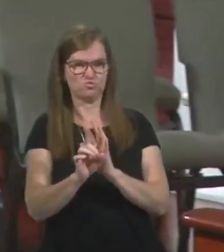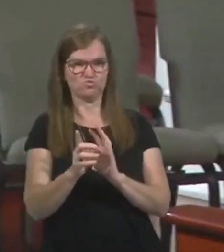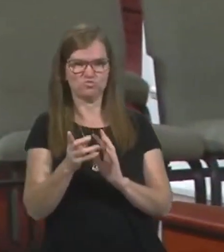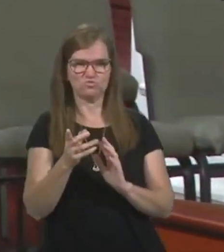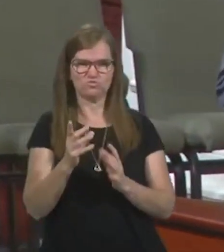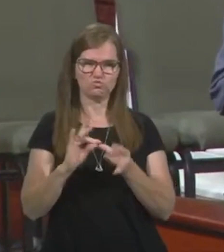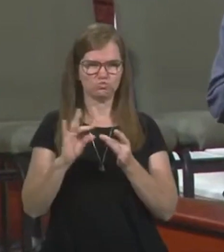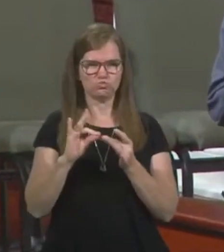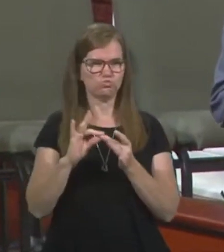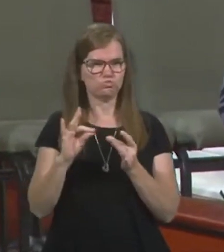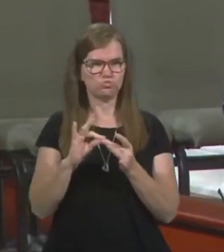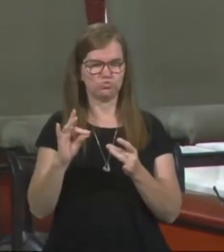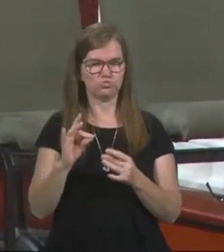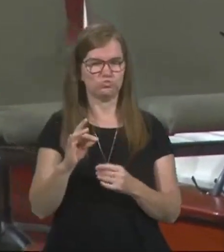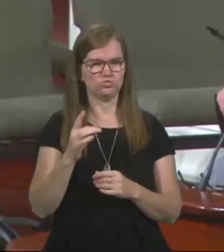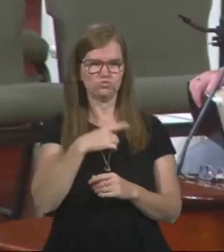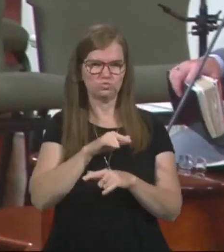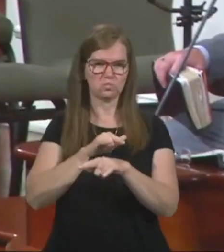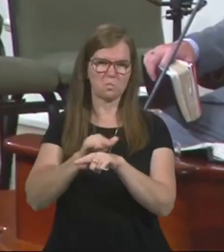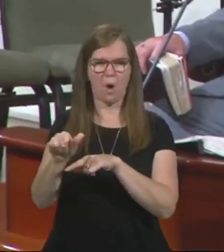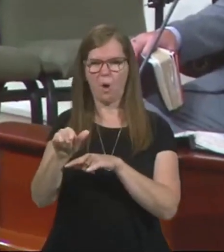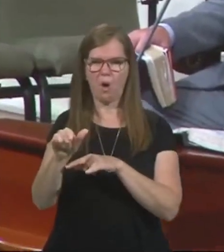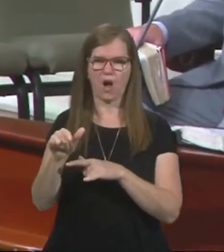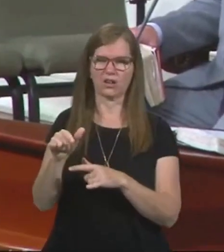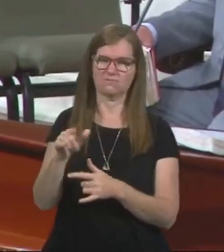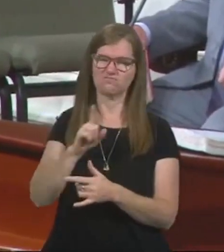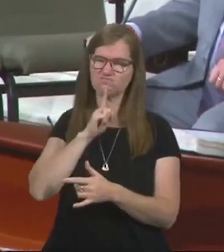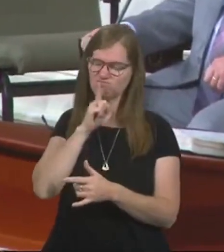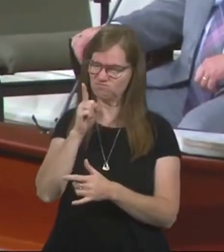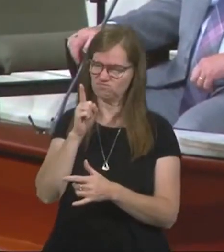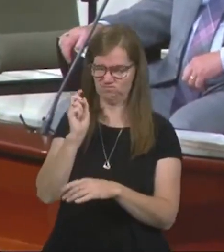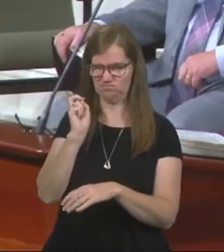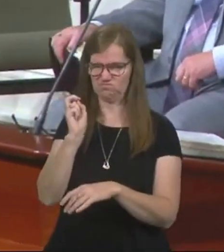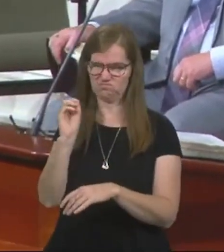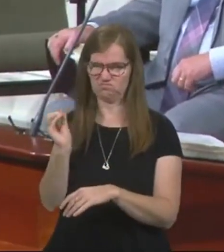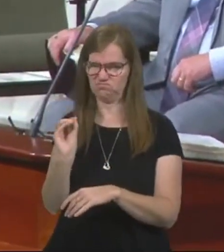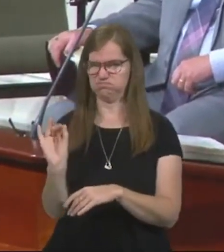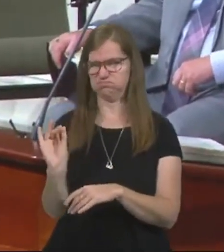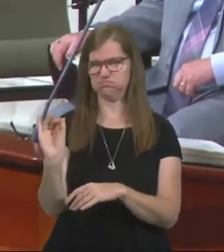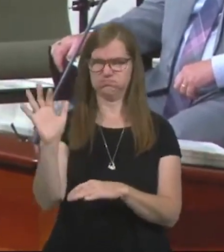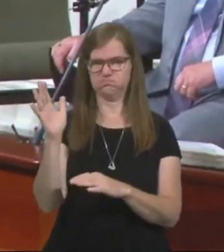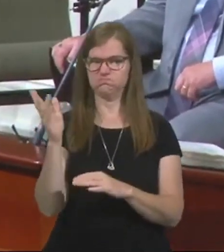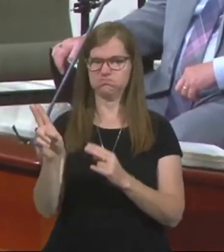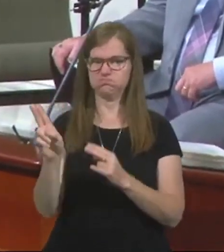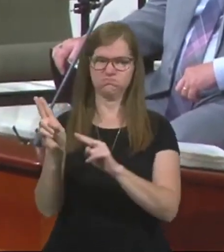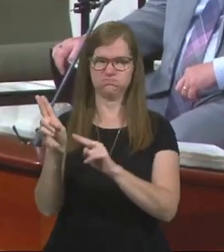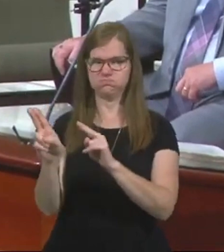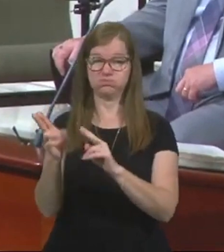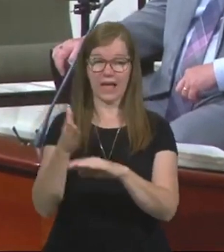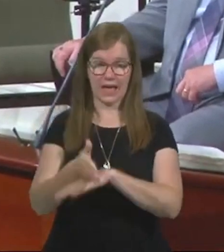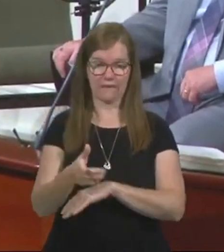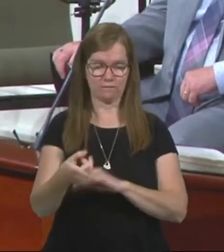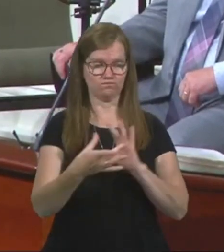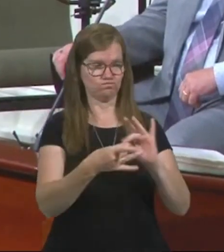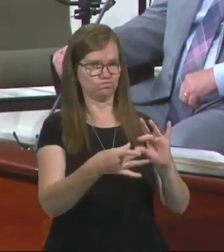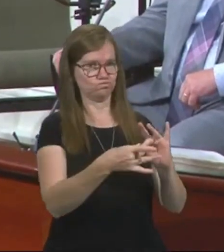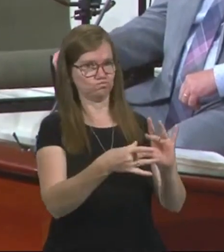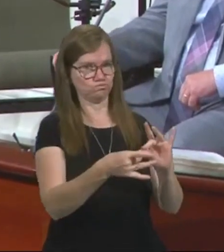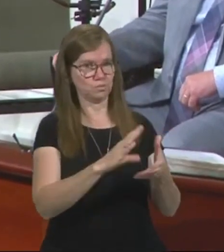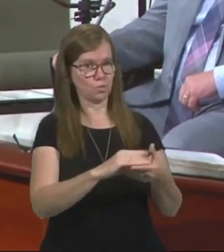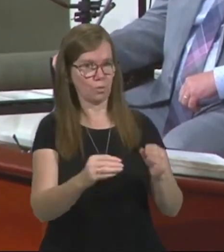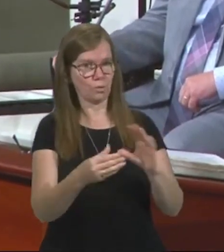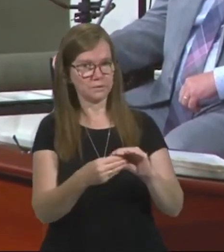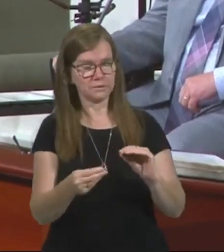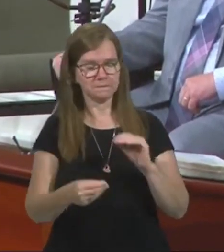the term derided him. They mocked him. They gave him a real hard rebuff and rebuke after he finished this story.